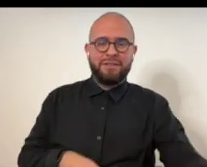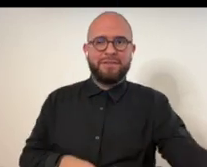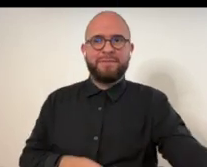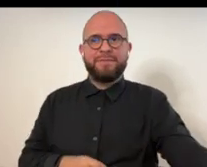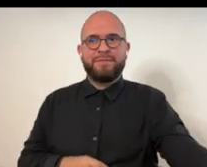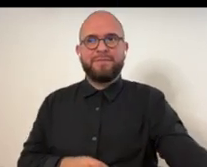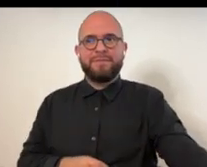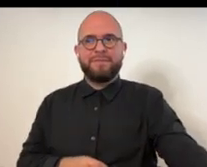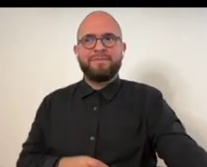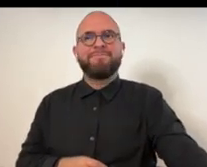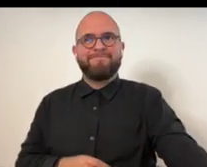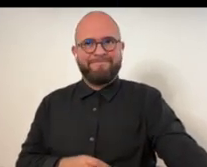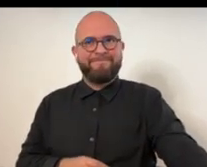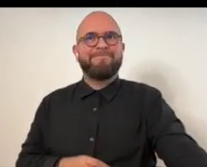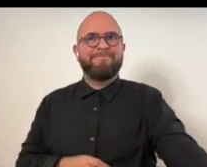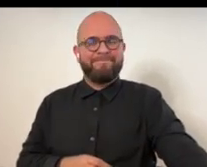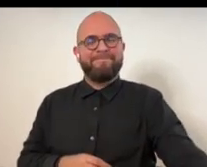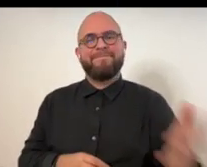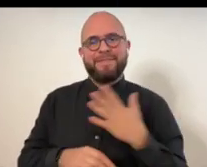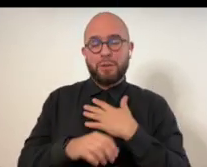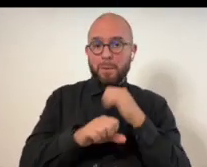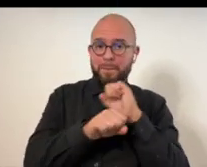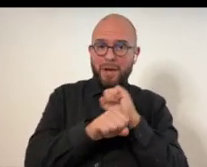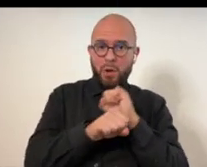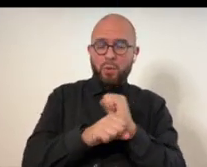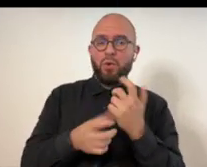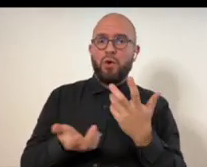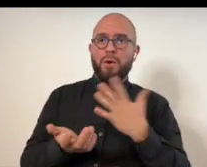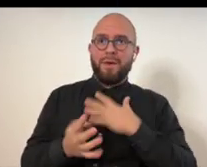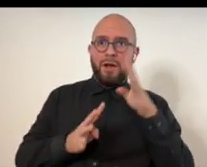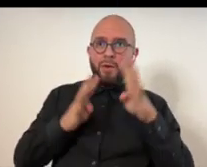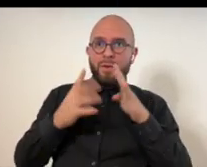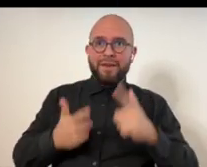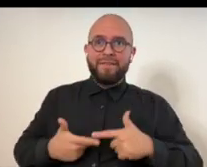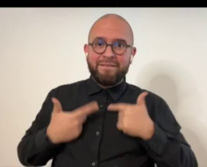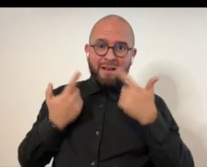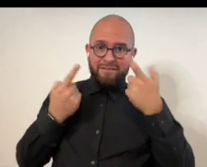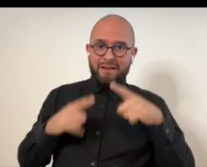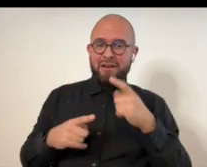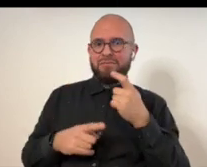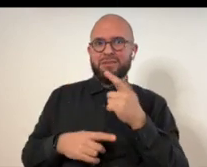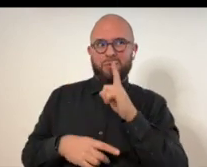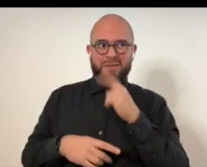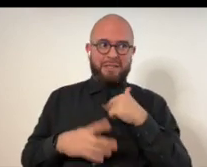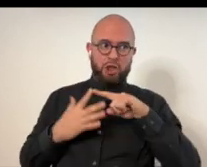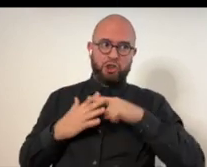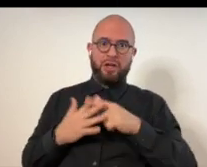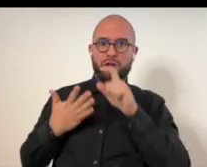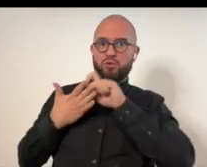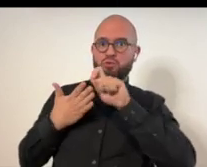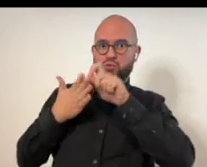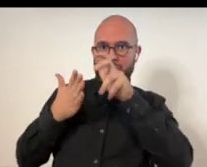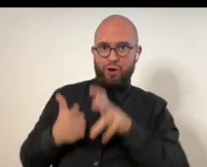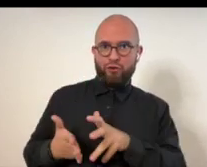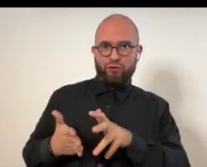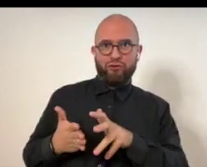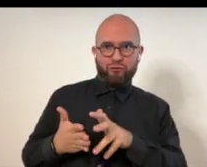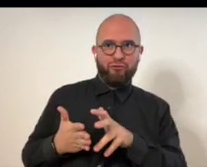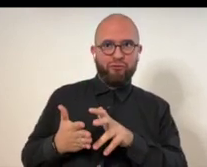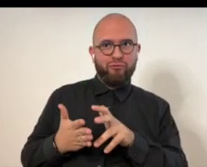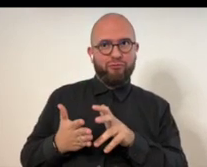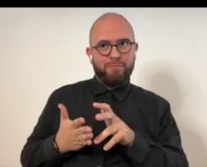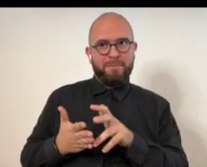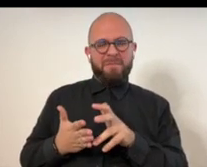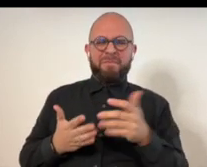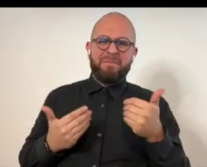and texture in there. And text. Yeah. Um, that's the other thing about my work. I, my, my